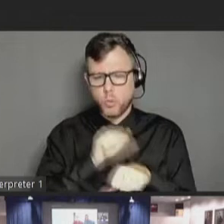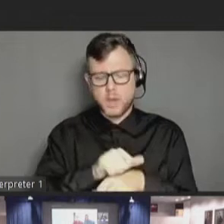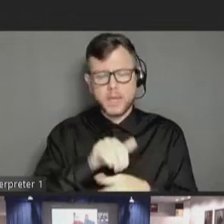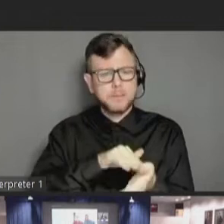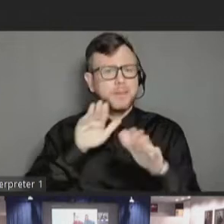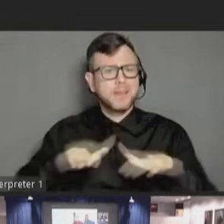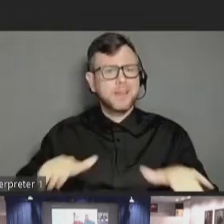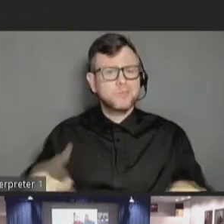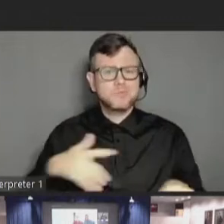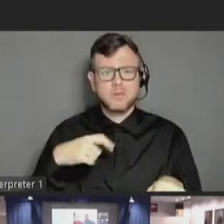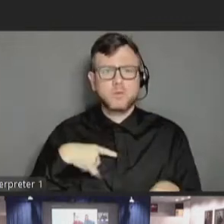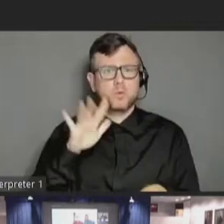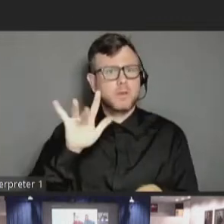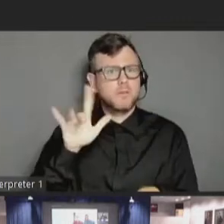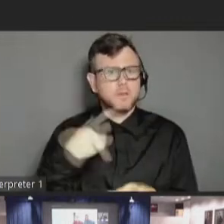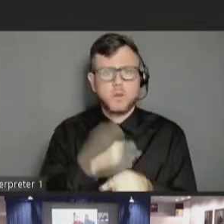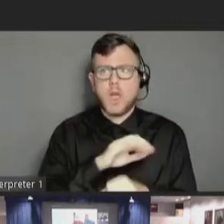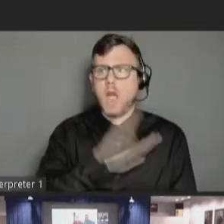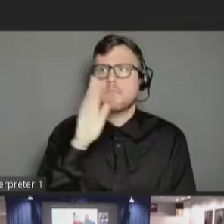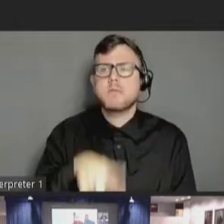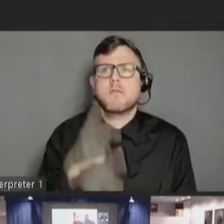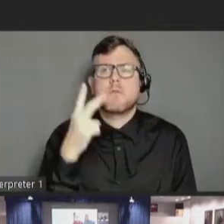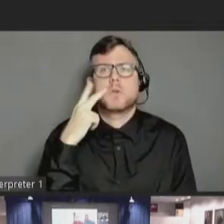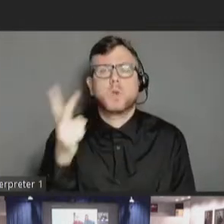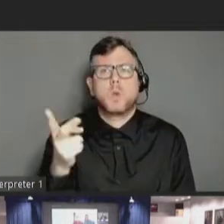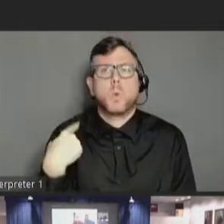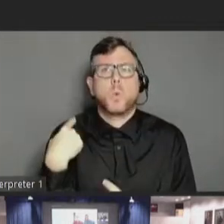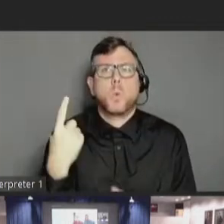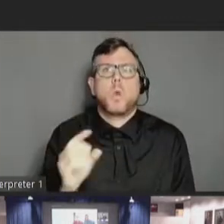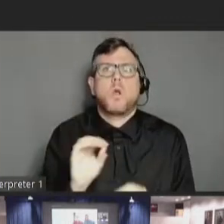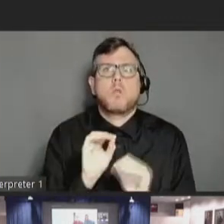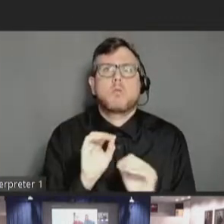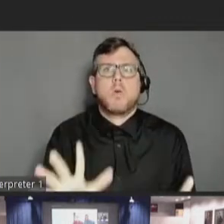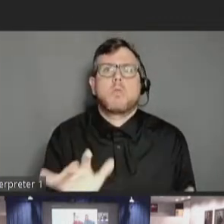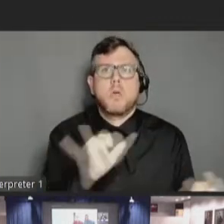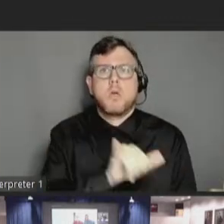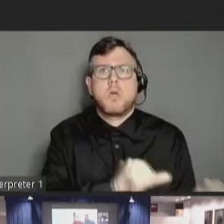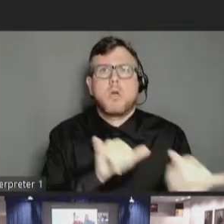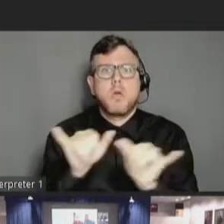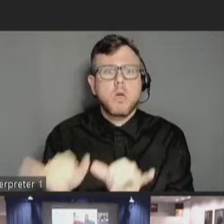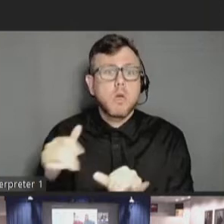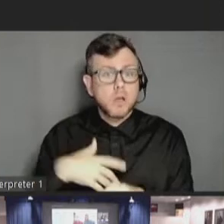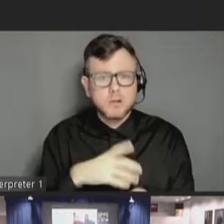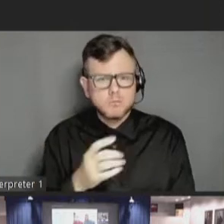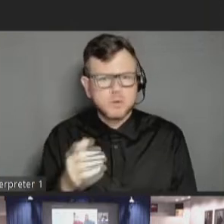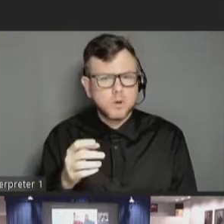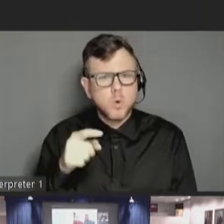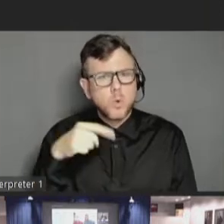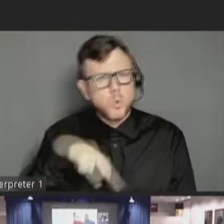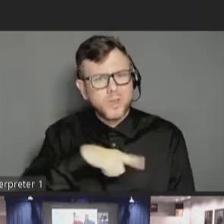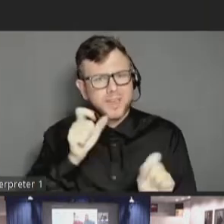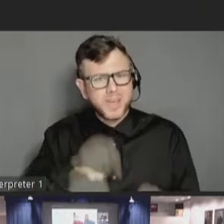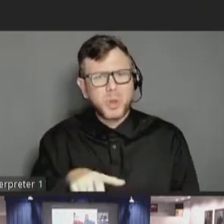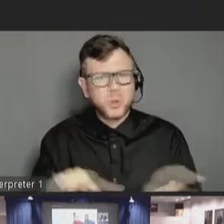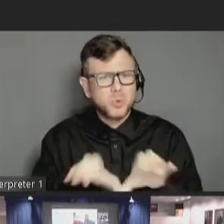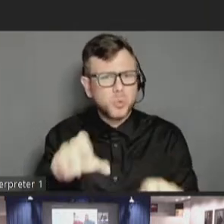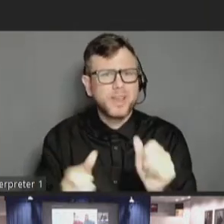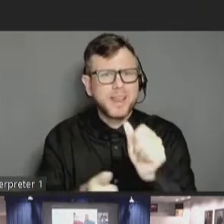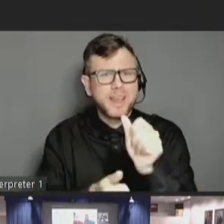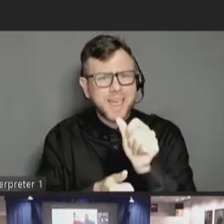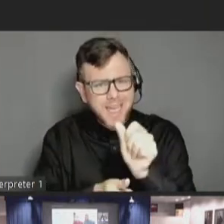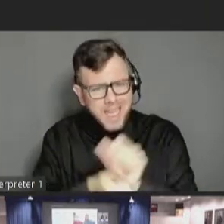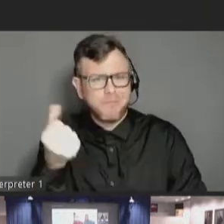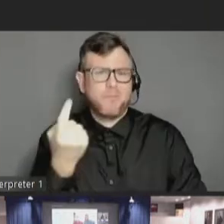for 25 years and I have never seen anything like this. There's no reason we couldn't do this in every clinic. We can.